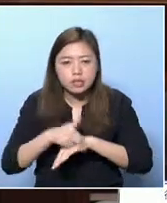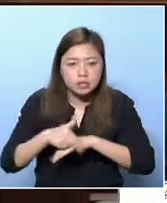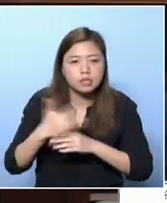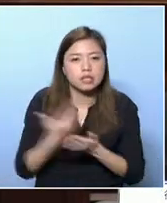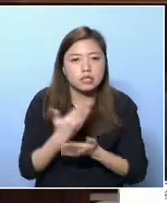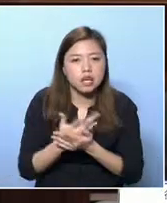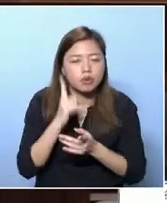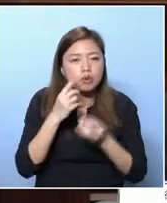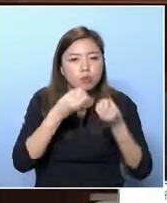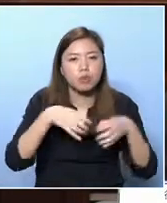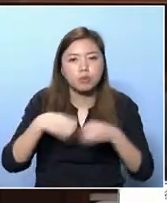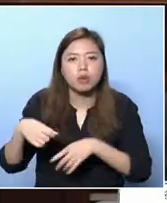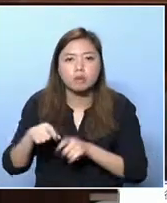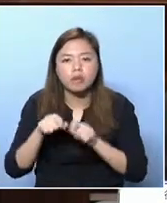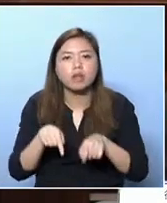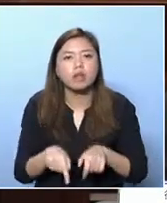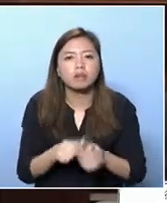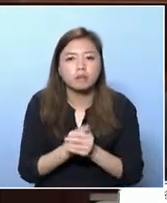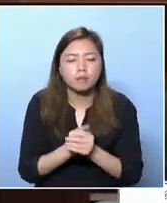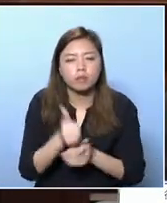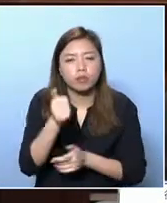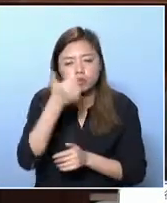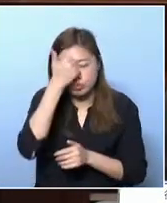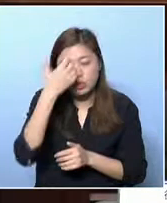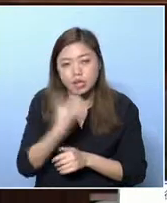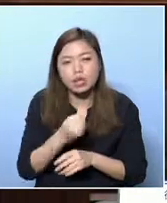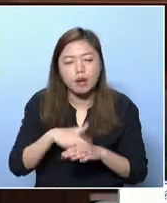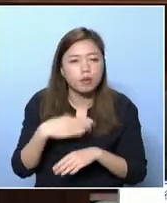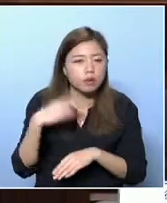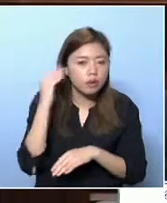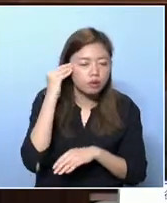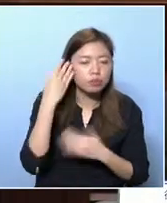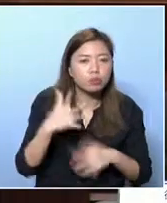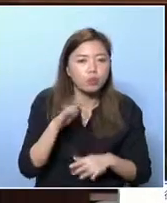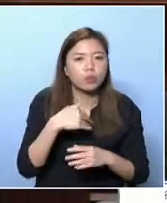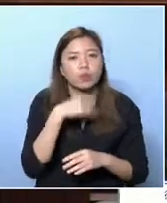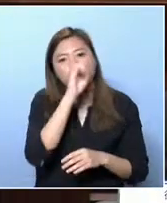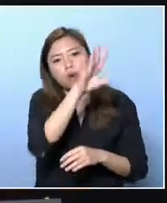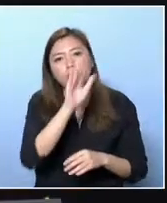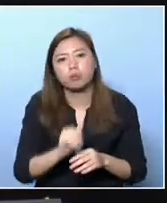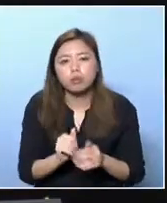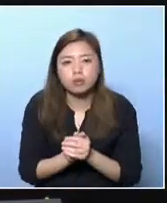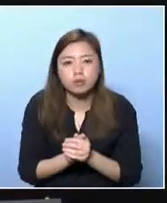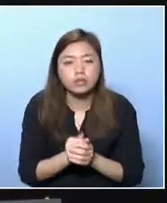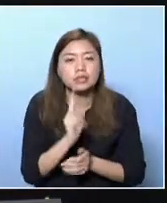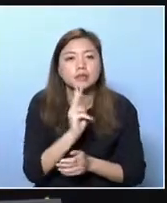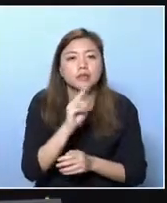So, in some other aspects, in some others, in relation to some other services, sometimes we don't have the